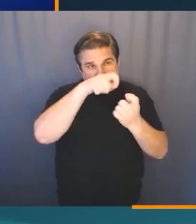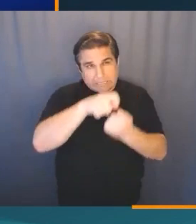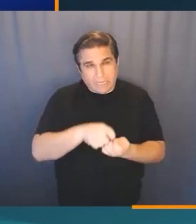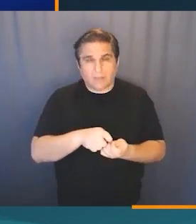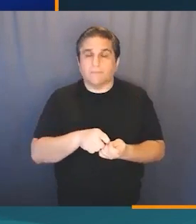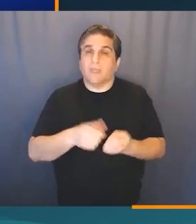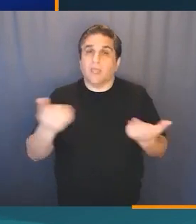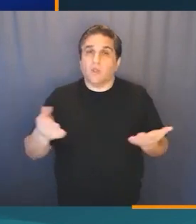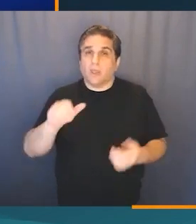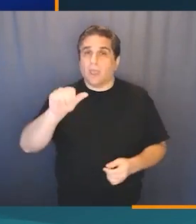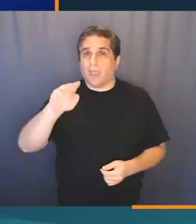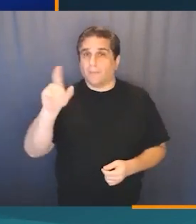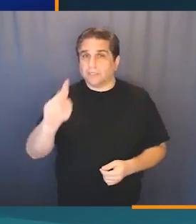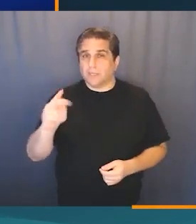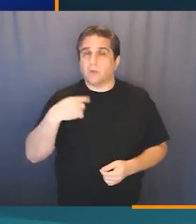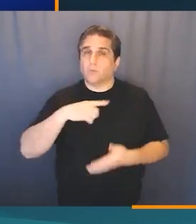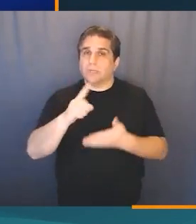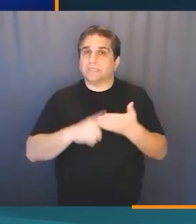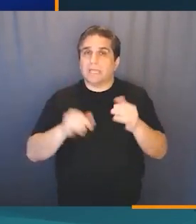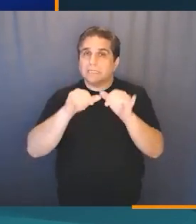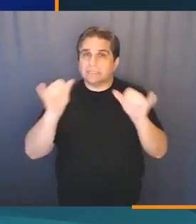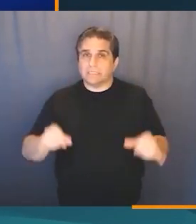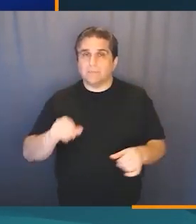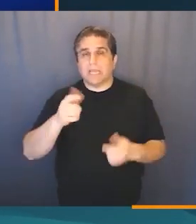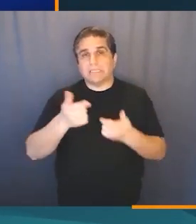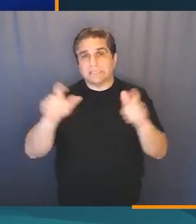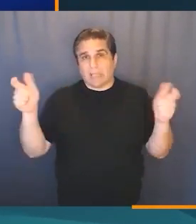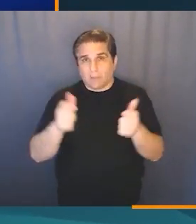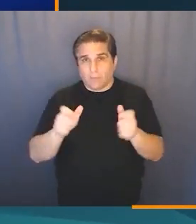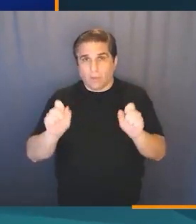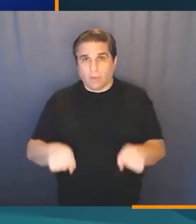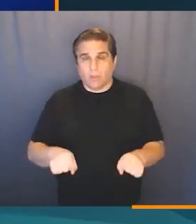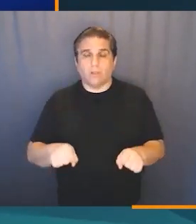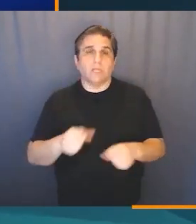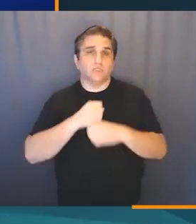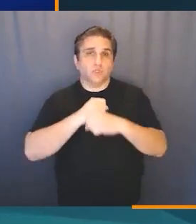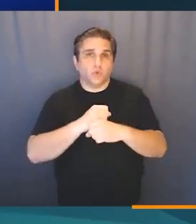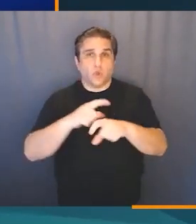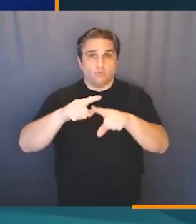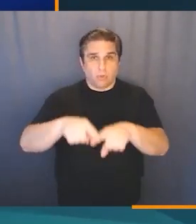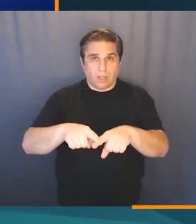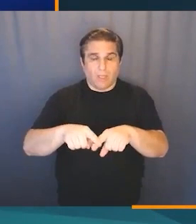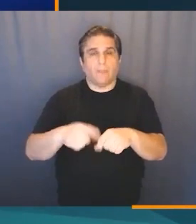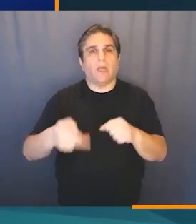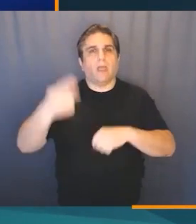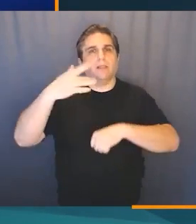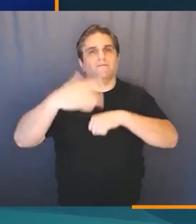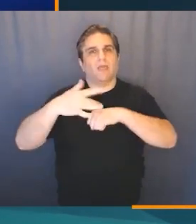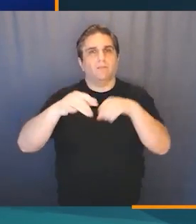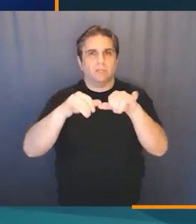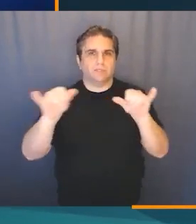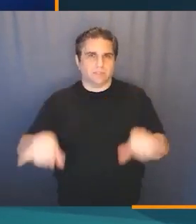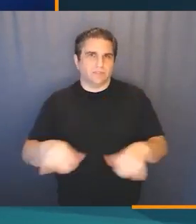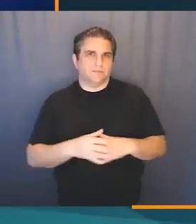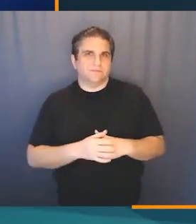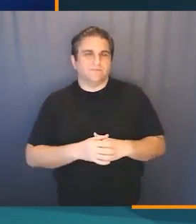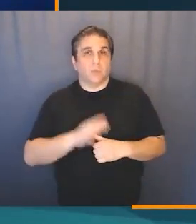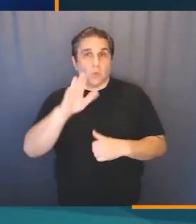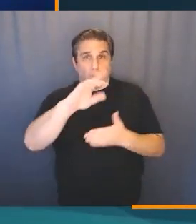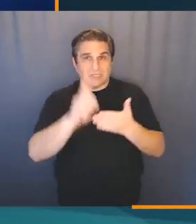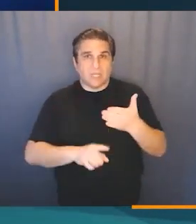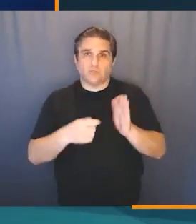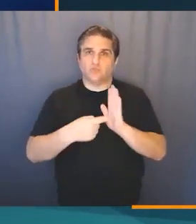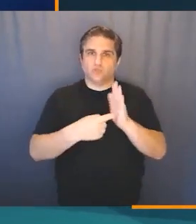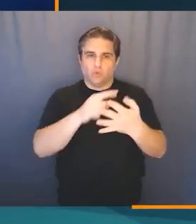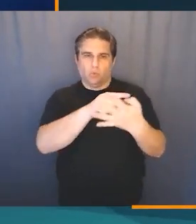how detailed should my design be? At Amazon, we build scalable, secure, reliable, highly available systems, and your